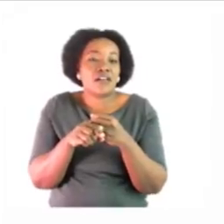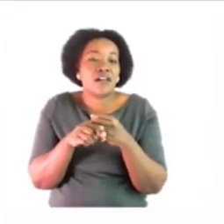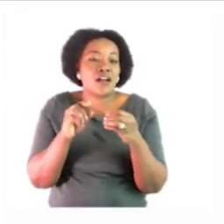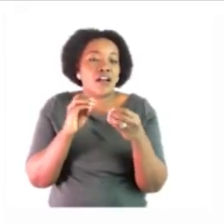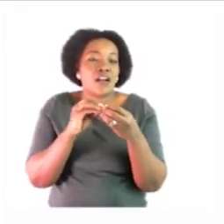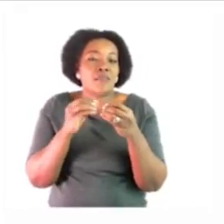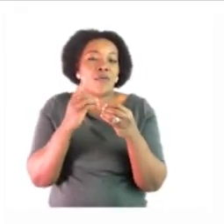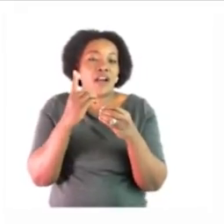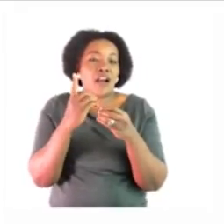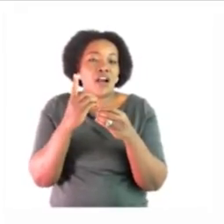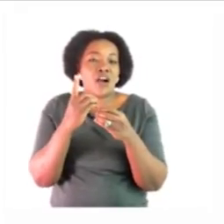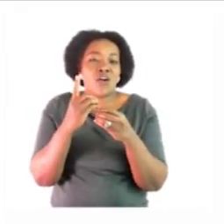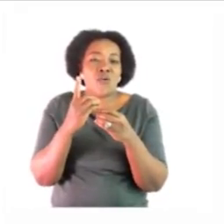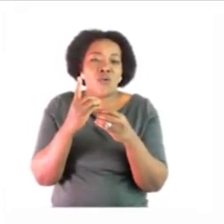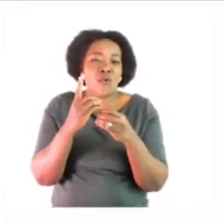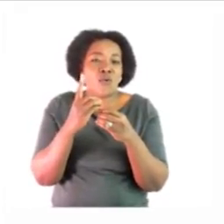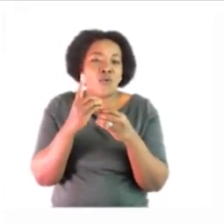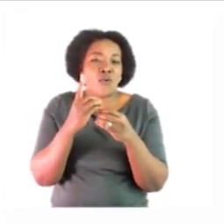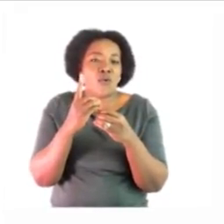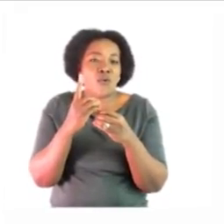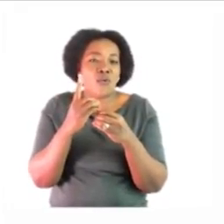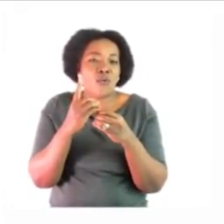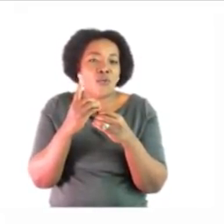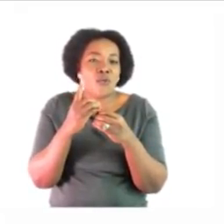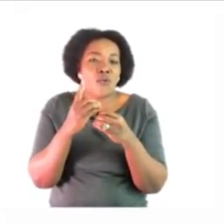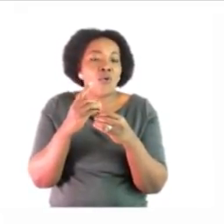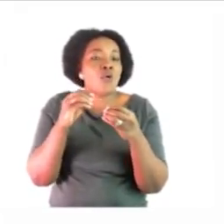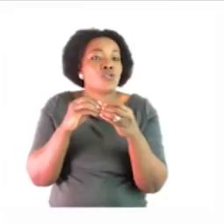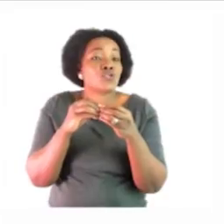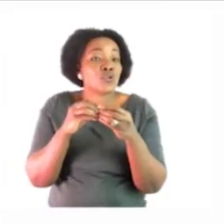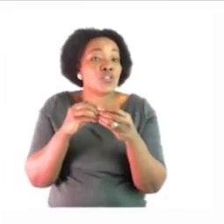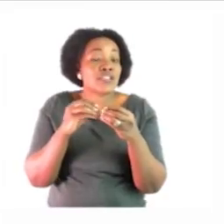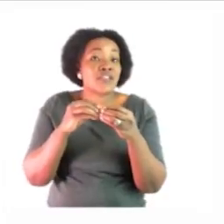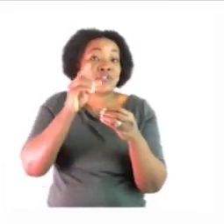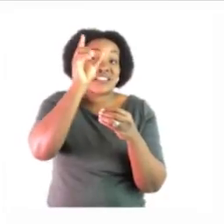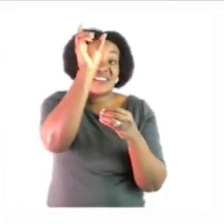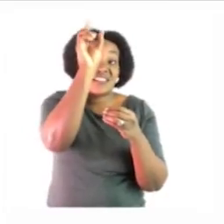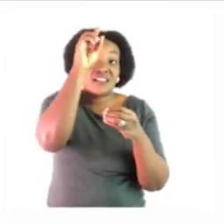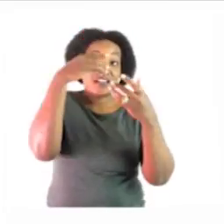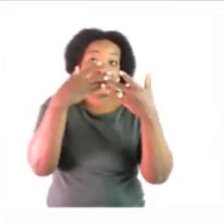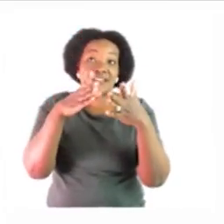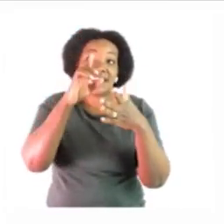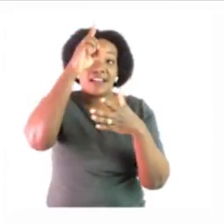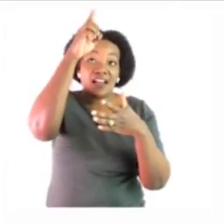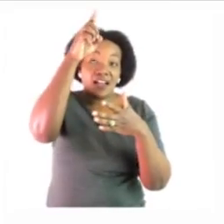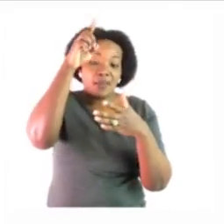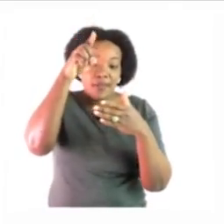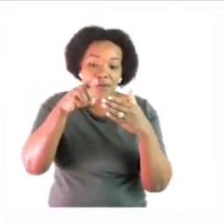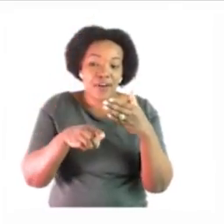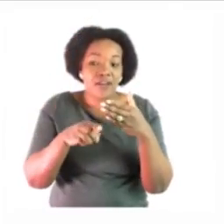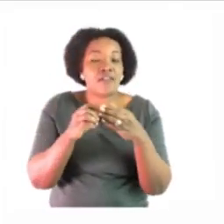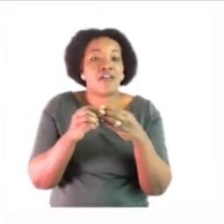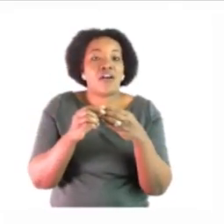one says for the downwards the words that are going from top to bottom that's what down means who